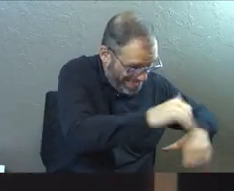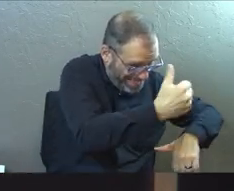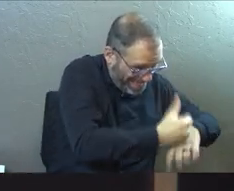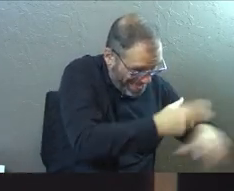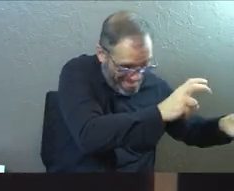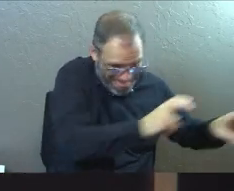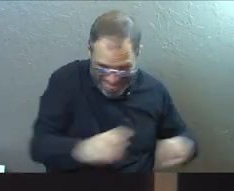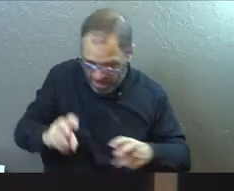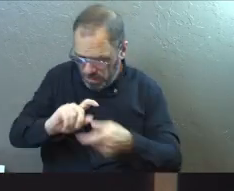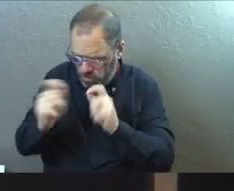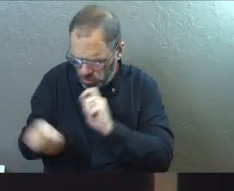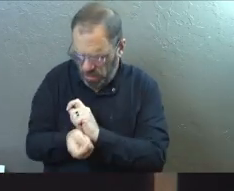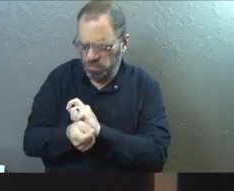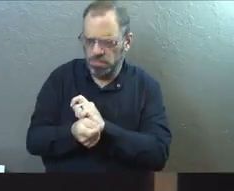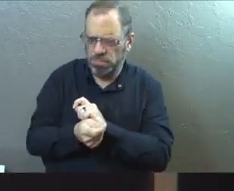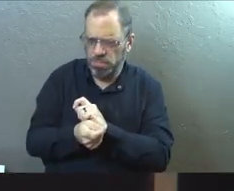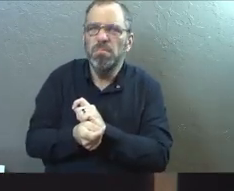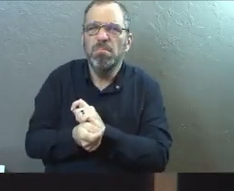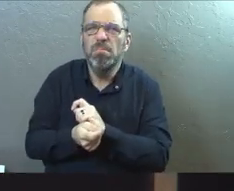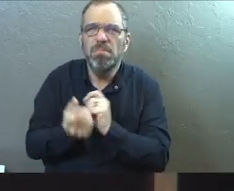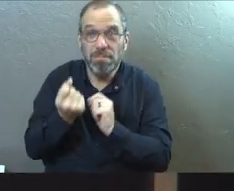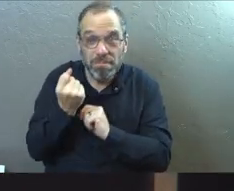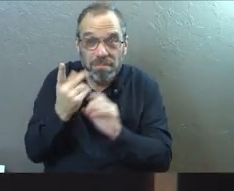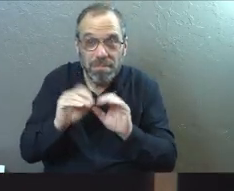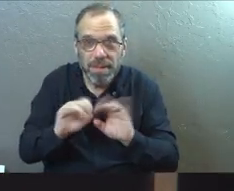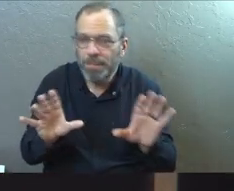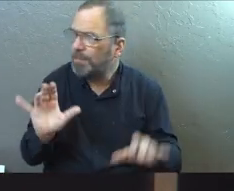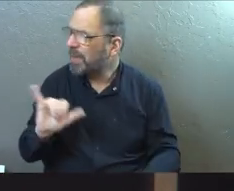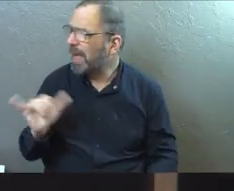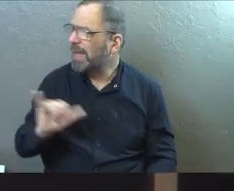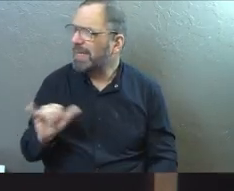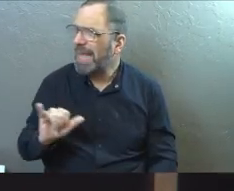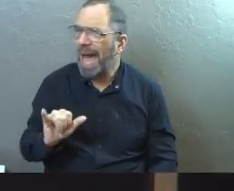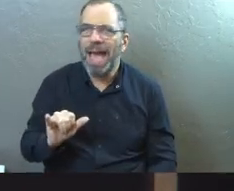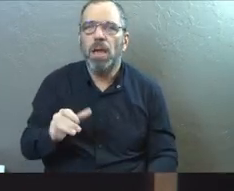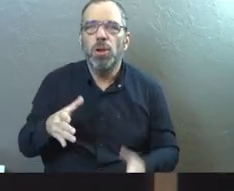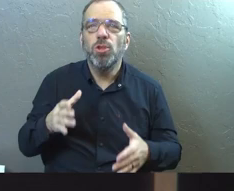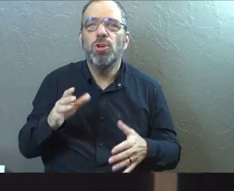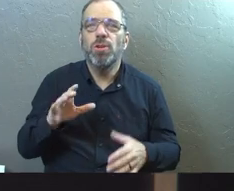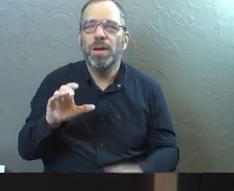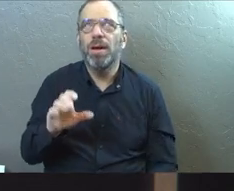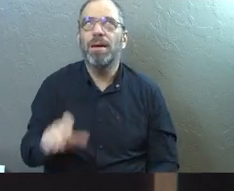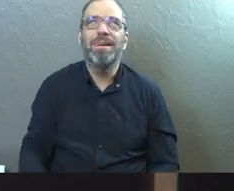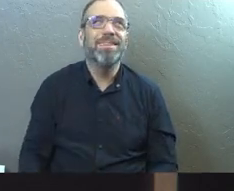this way. Right? Do you see that? Think of it like a crosswalk.